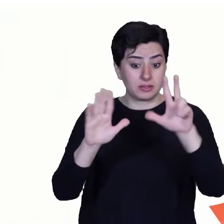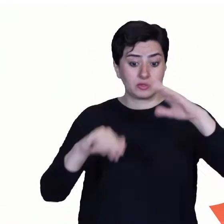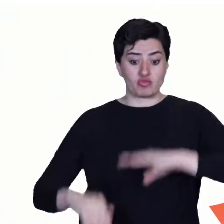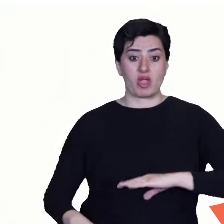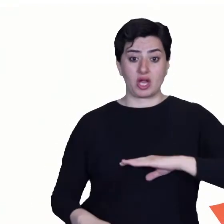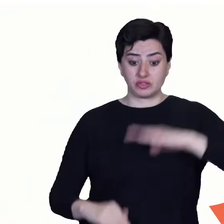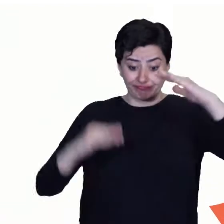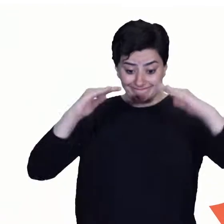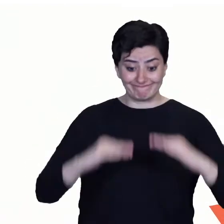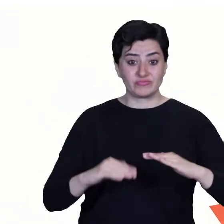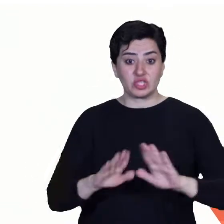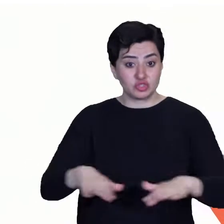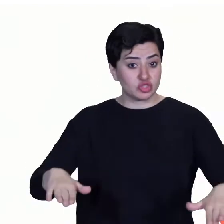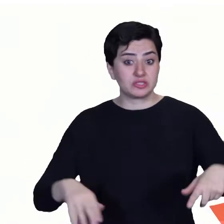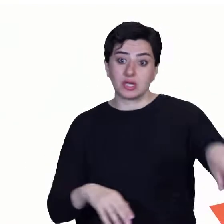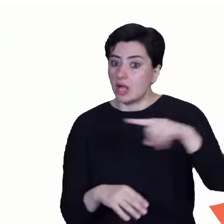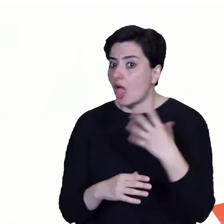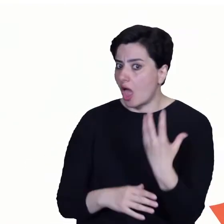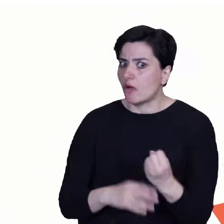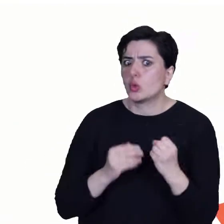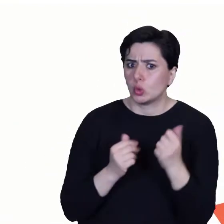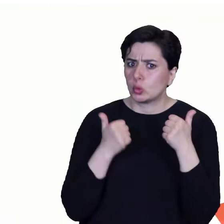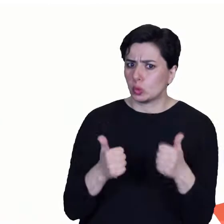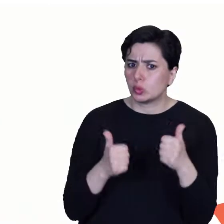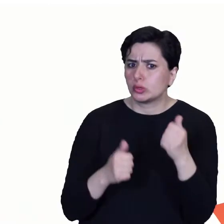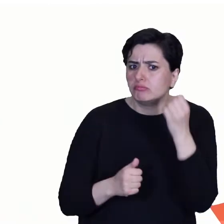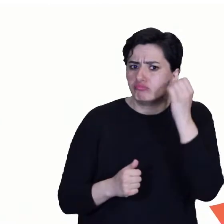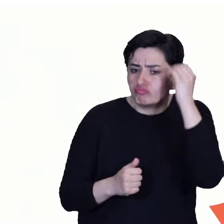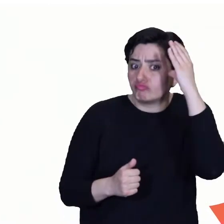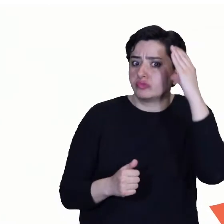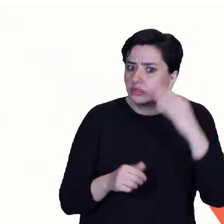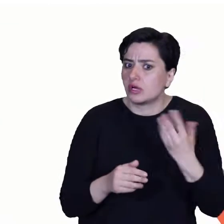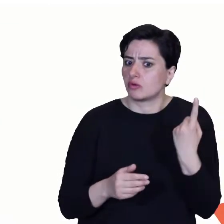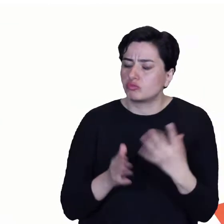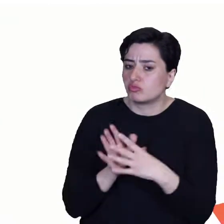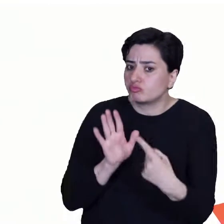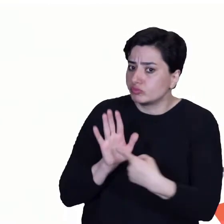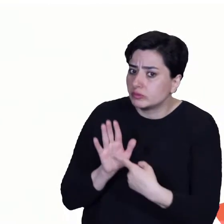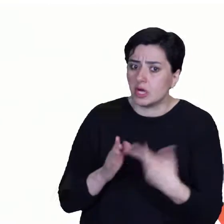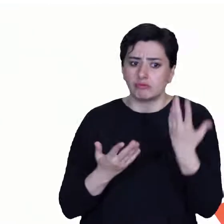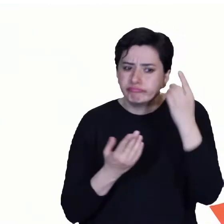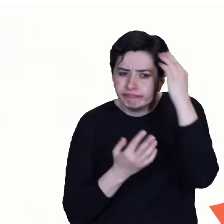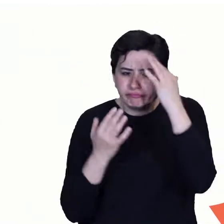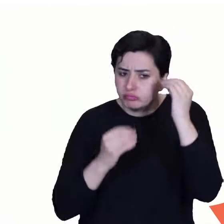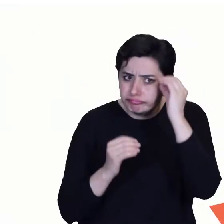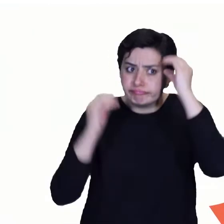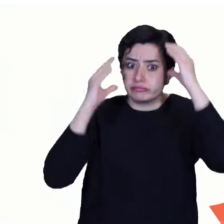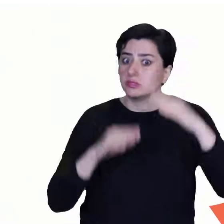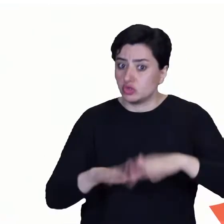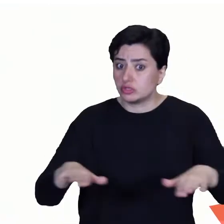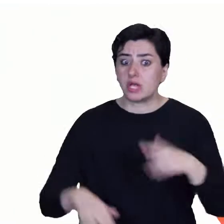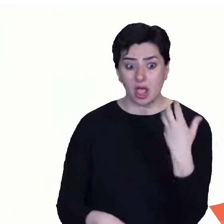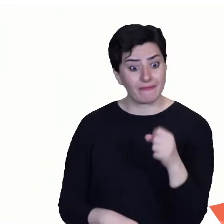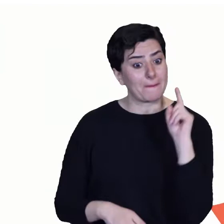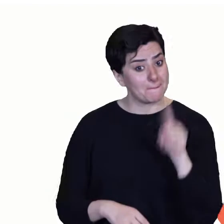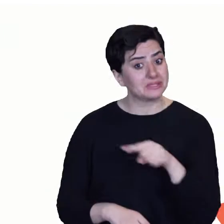that children have unique knowledge and ideas about the risks in their communities and how to address them. You have the right to